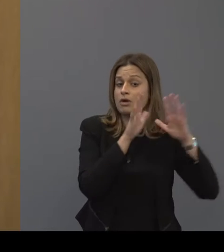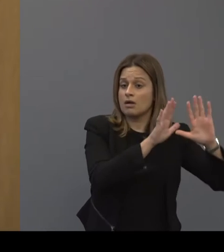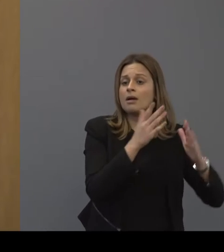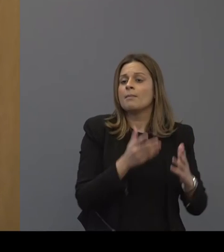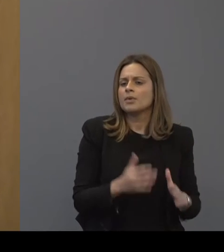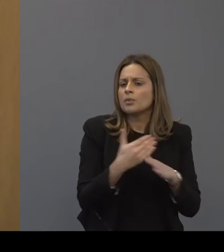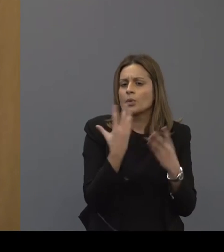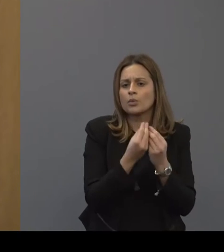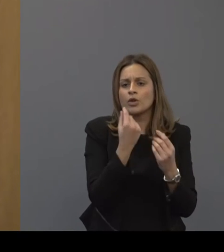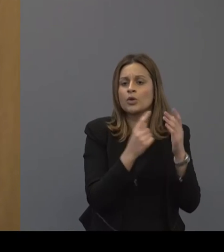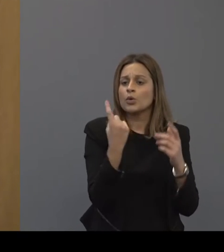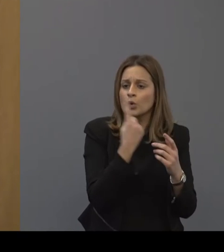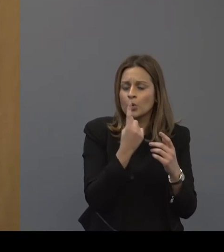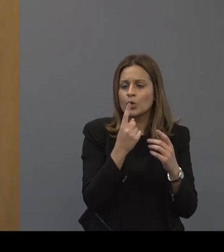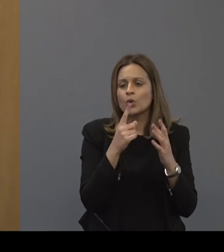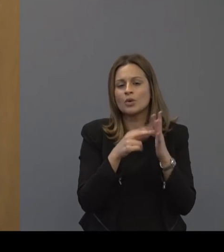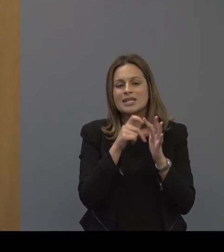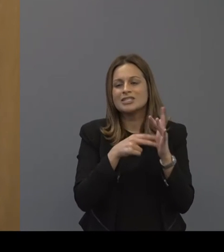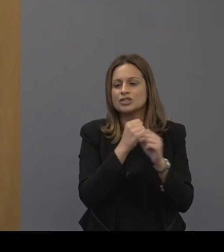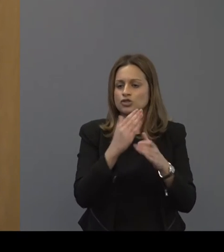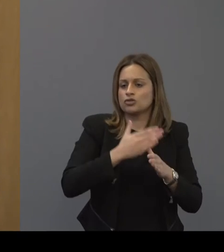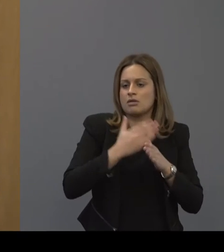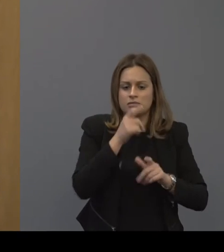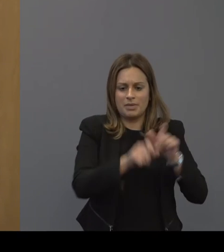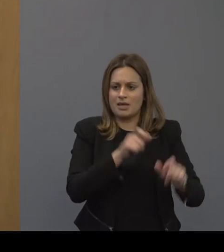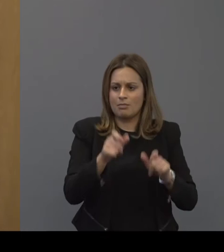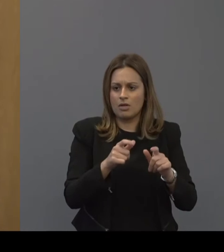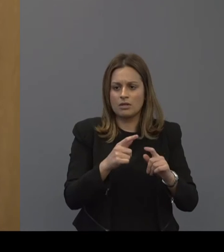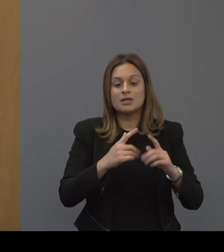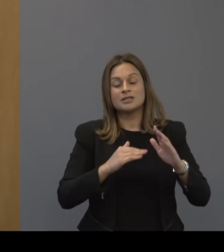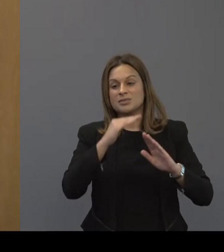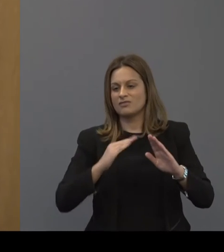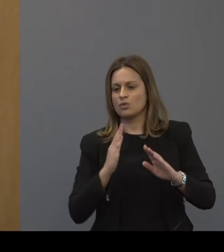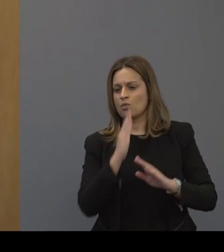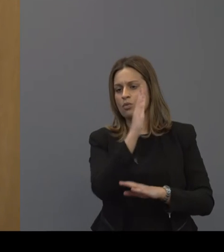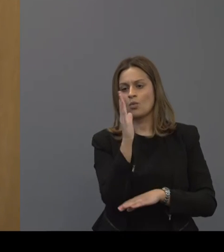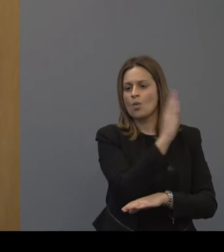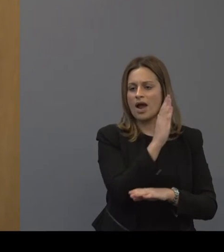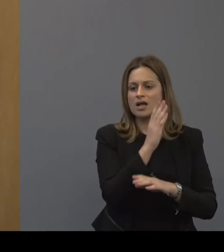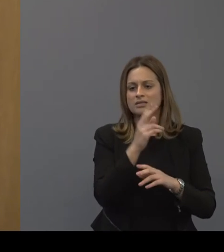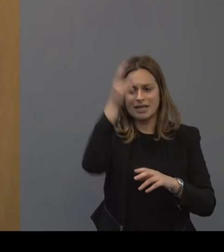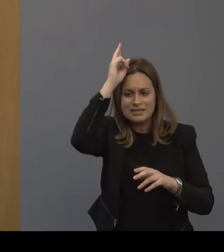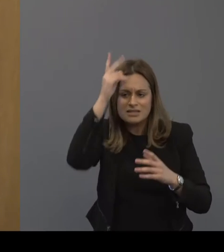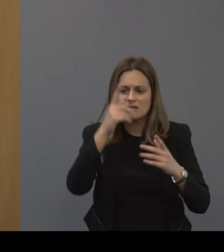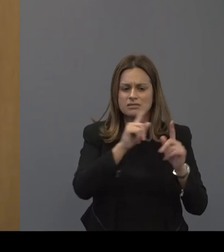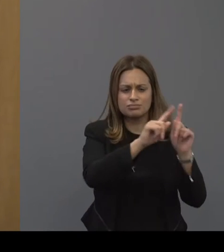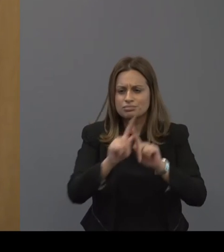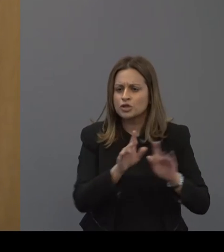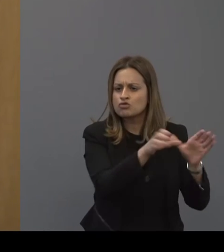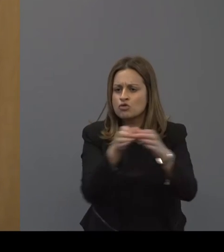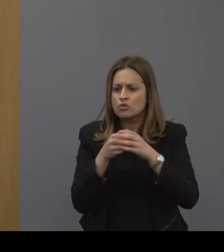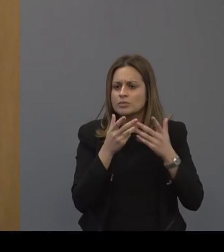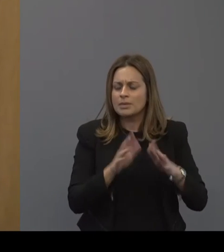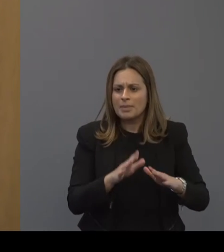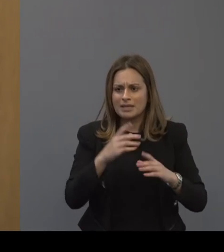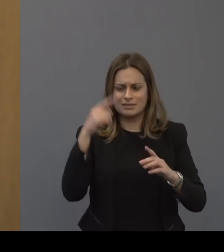to work with some of our indigenous tribal communities in the Pacific Northwest. So the American Indian groups that